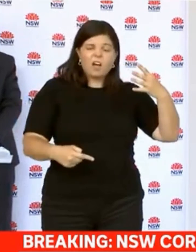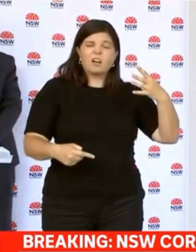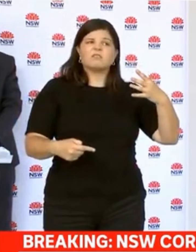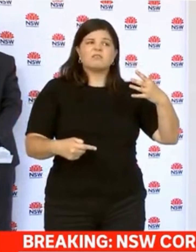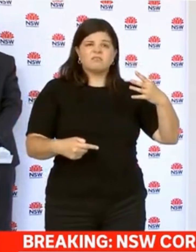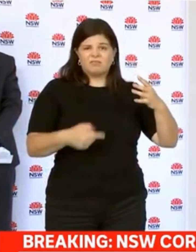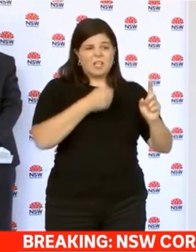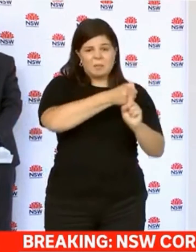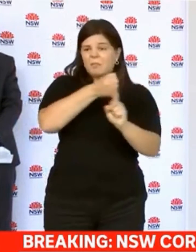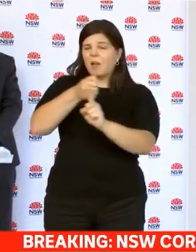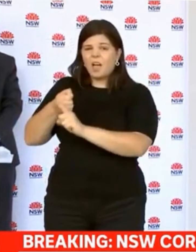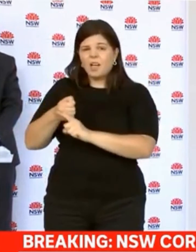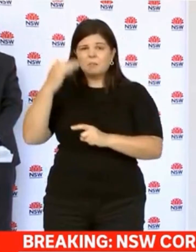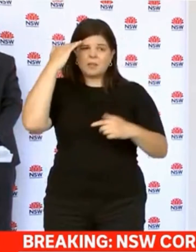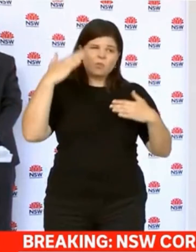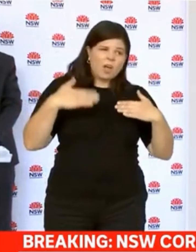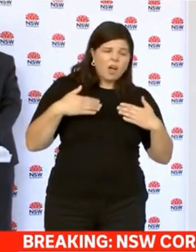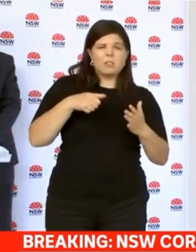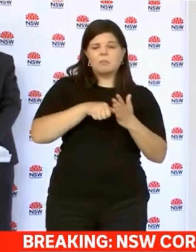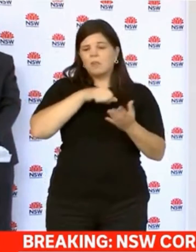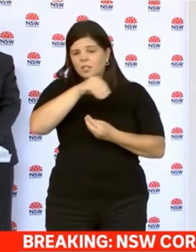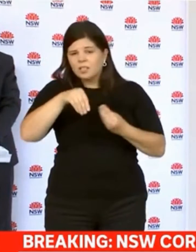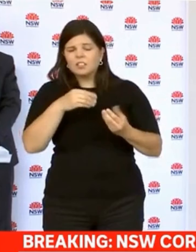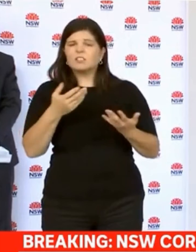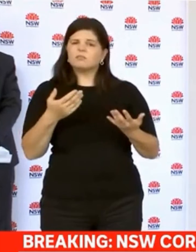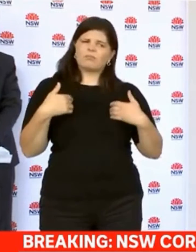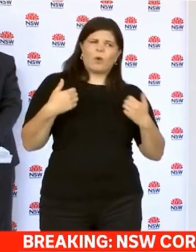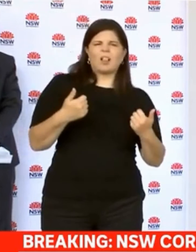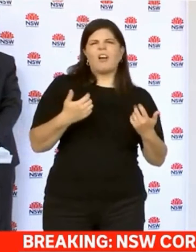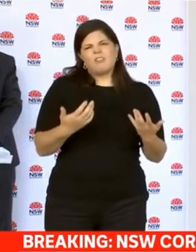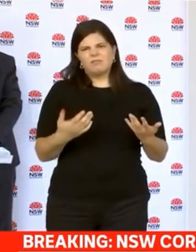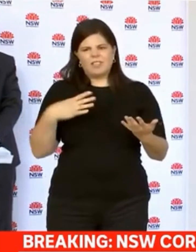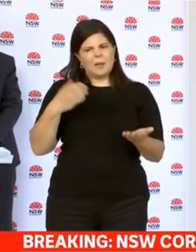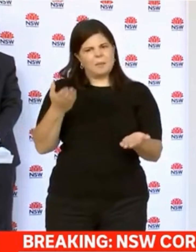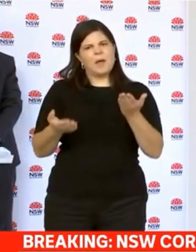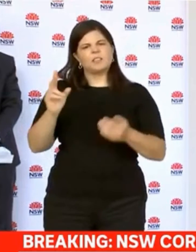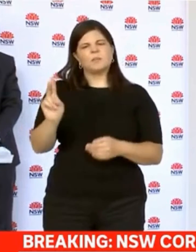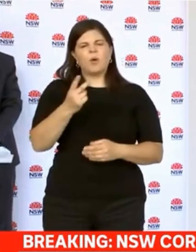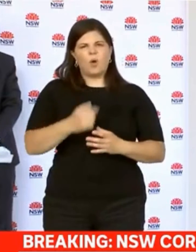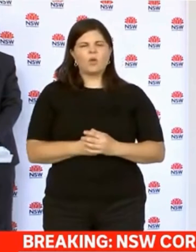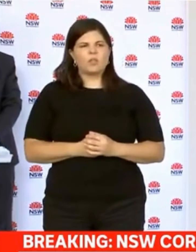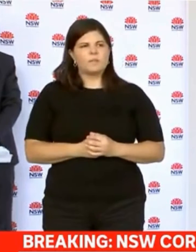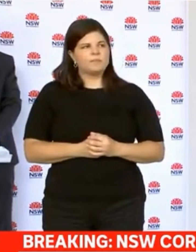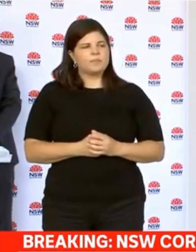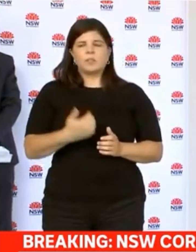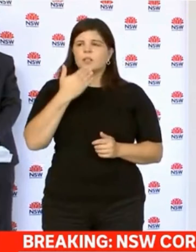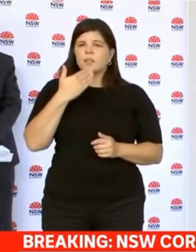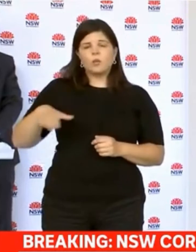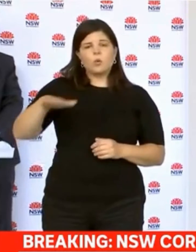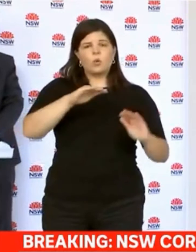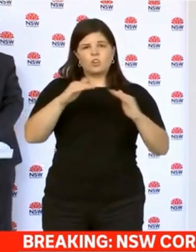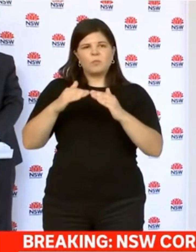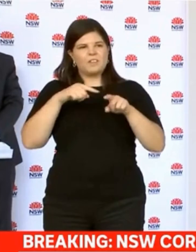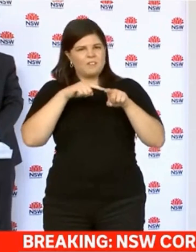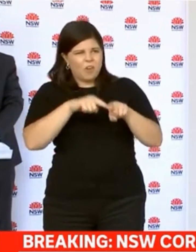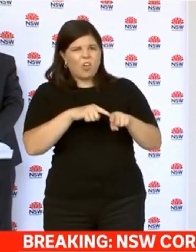citizens. And I'm deeply grateful to the community for supporting our strategy, because the community, without the community's really positive